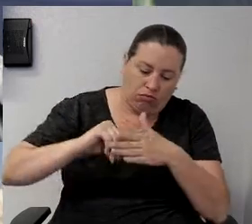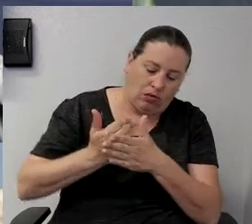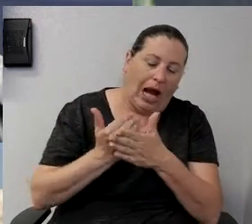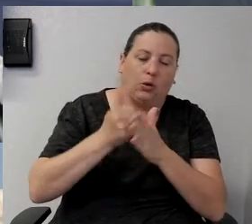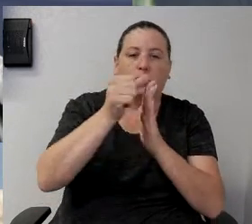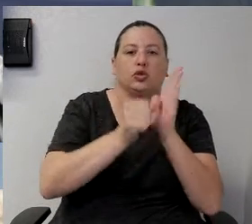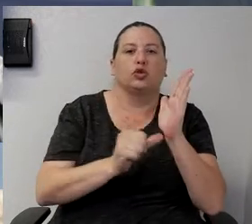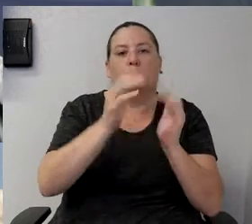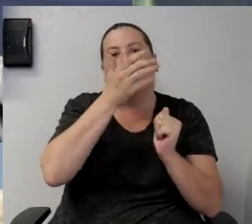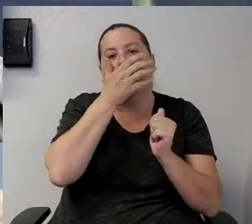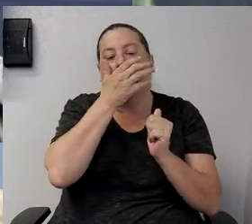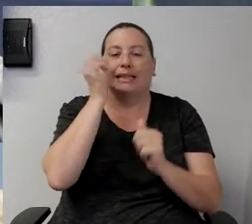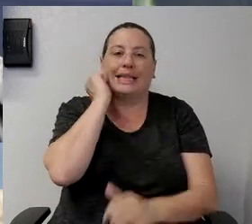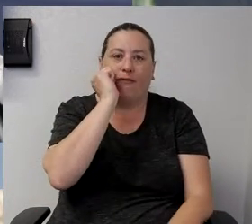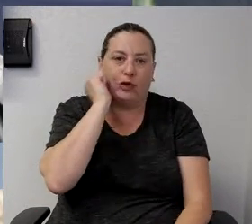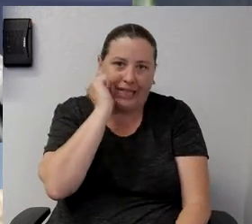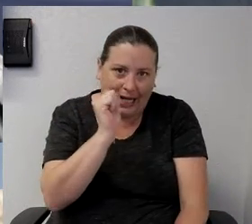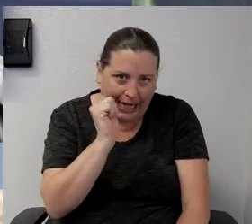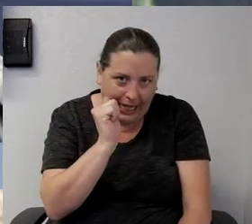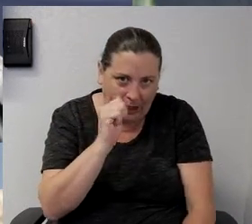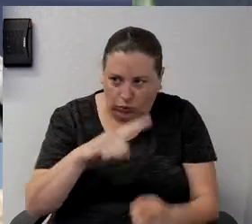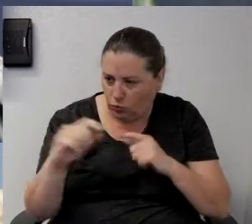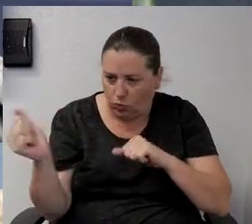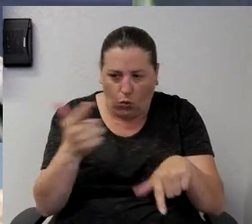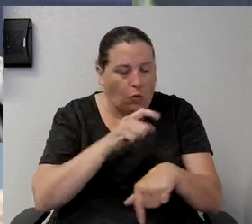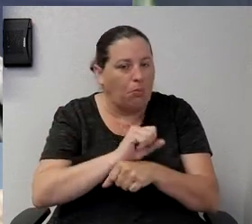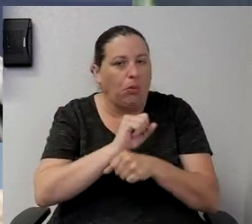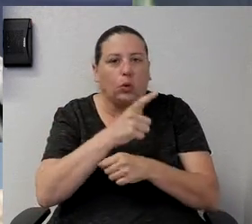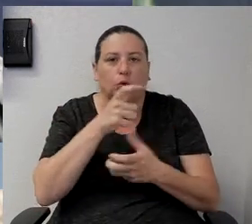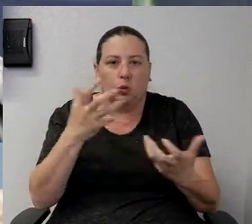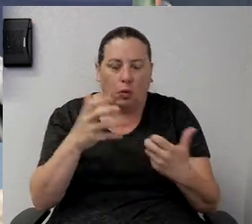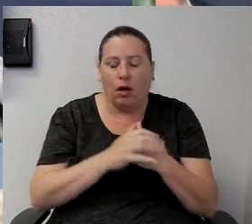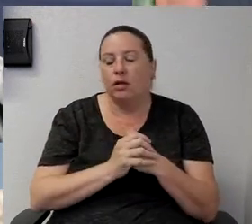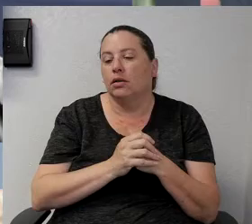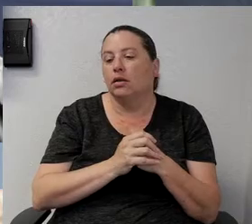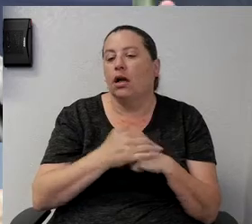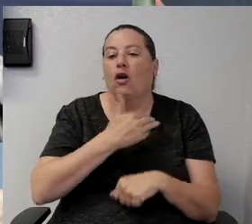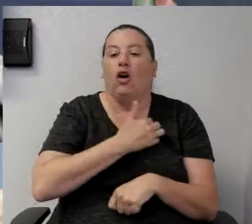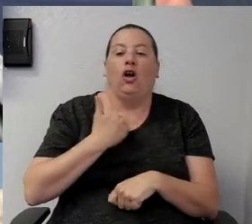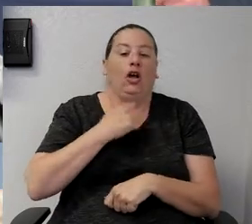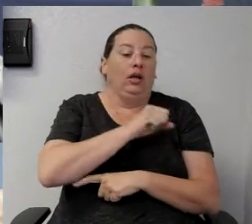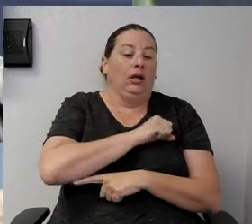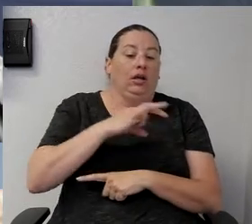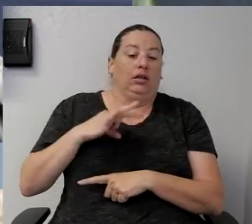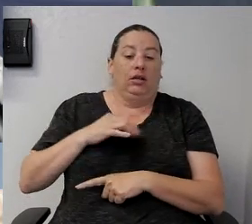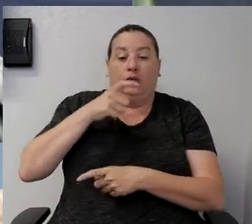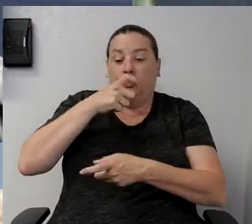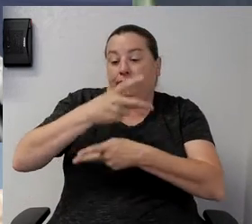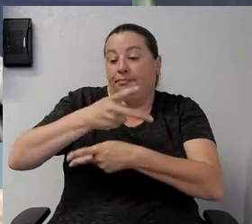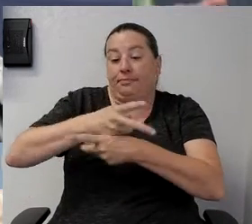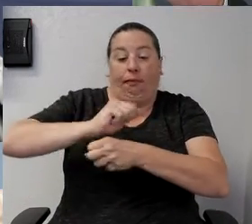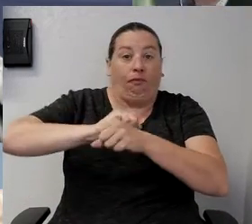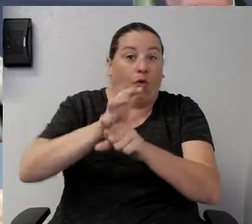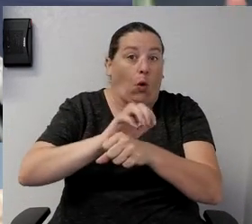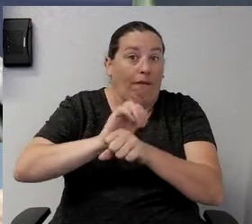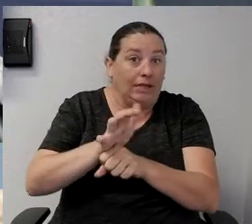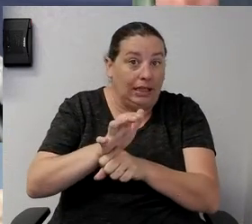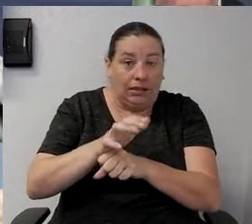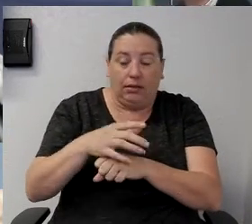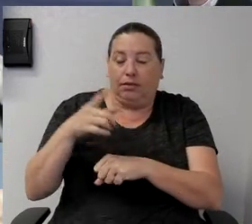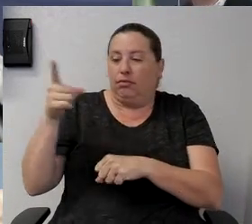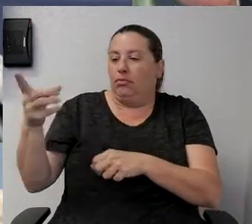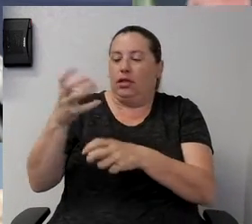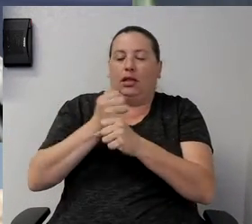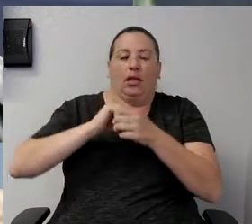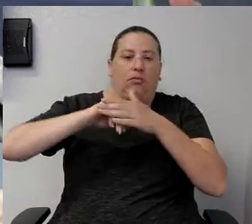to all of our employees that want them and you know our staff that are taking care of COVID patients brand new